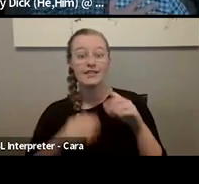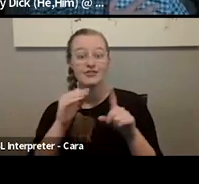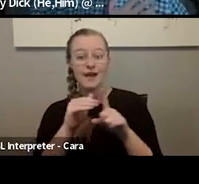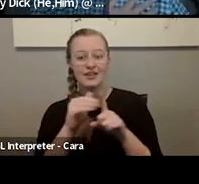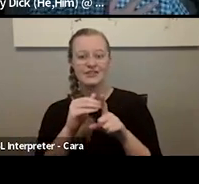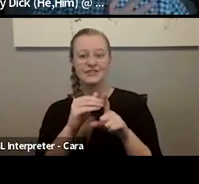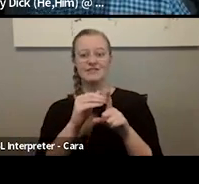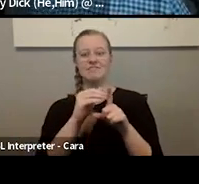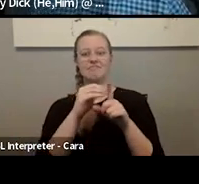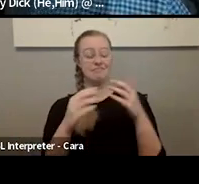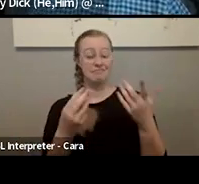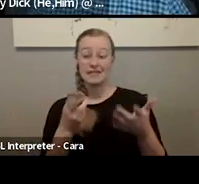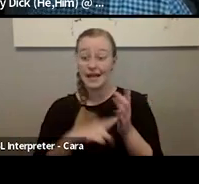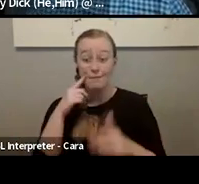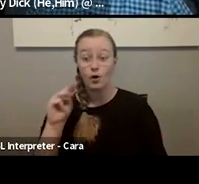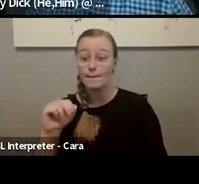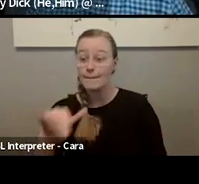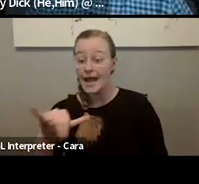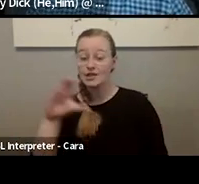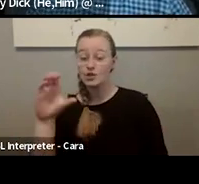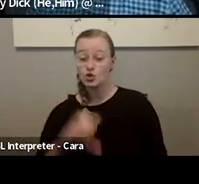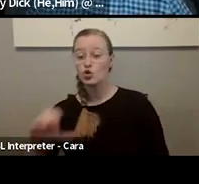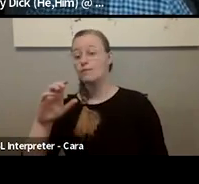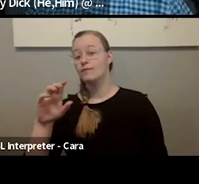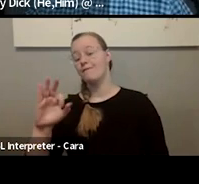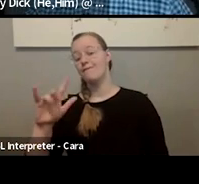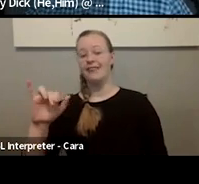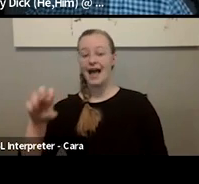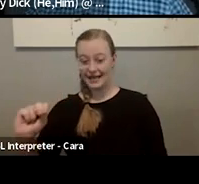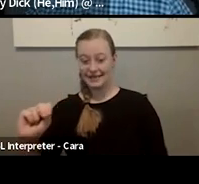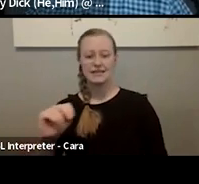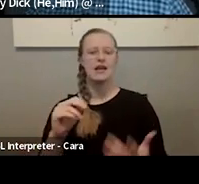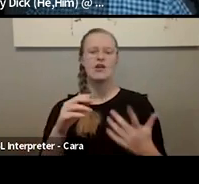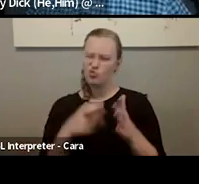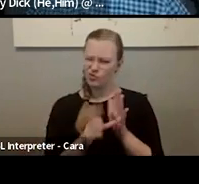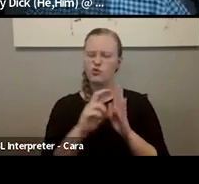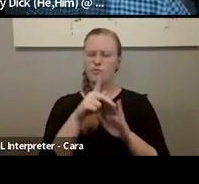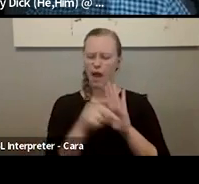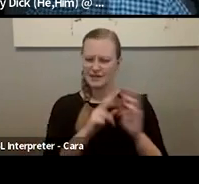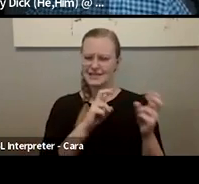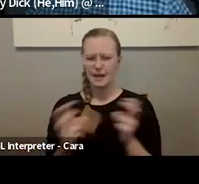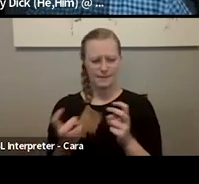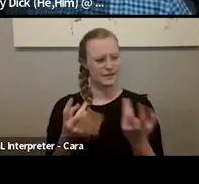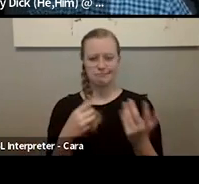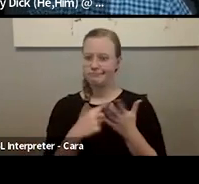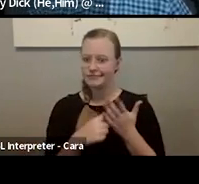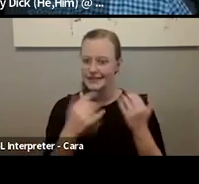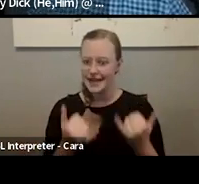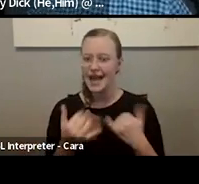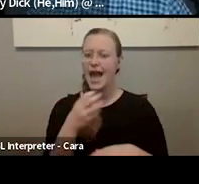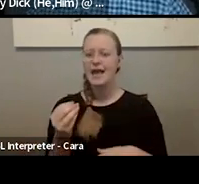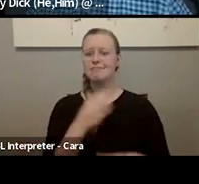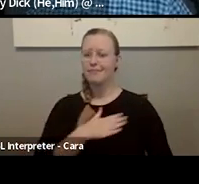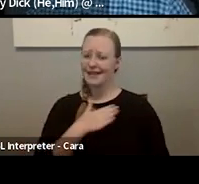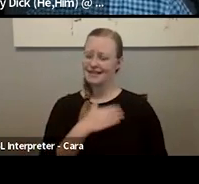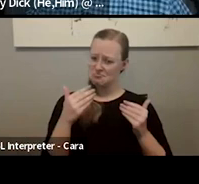our main zoom zoom fly ins. Please review the policy topics of what we discussed today. And please connect with